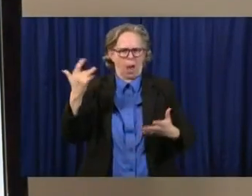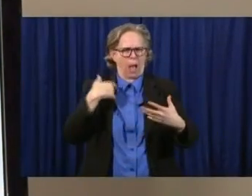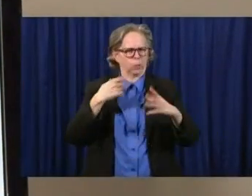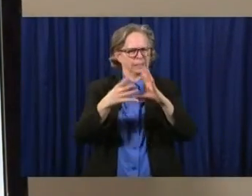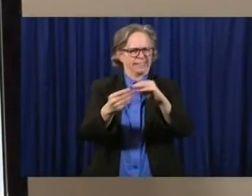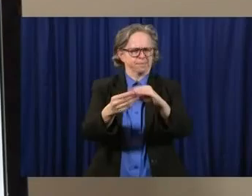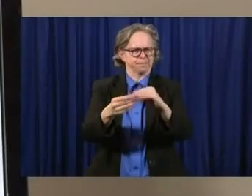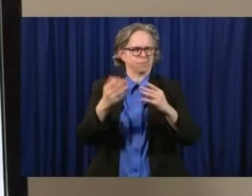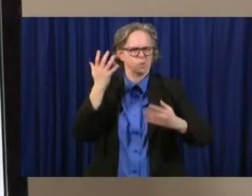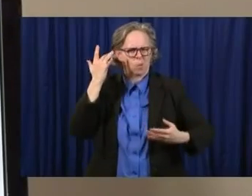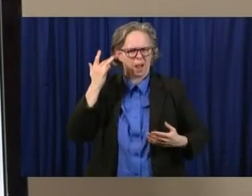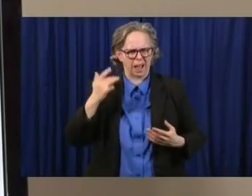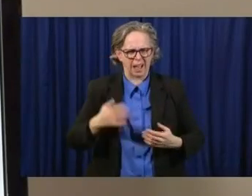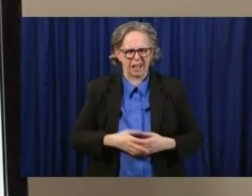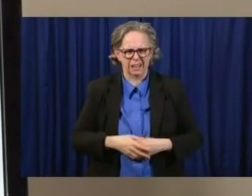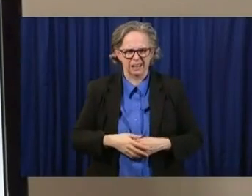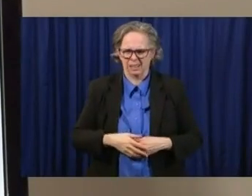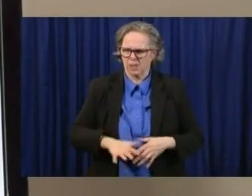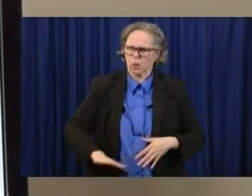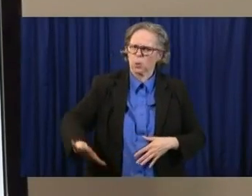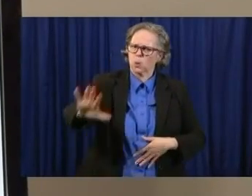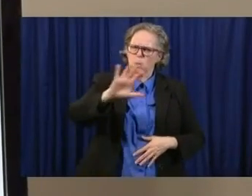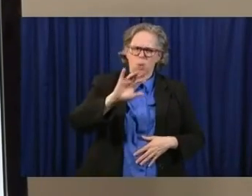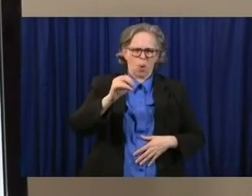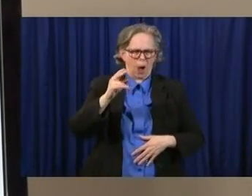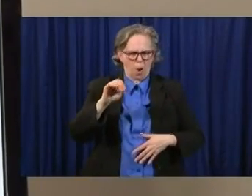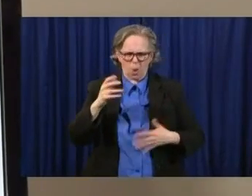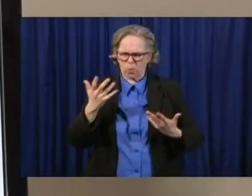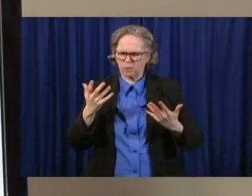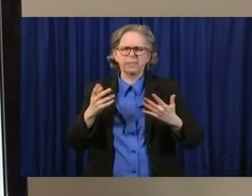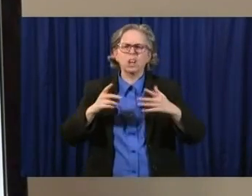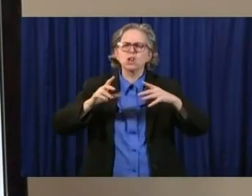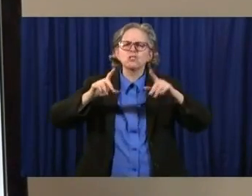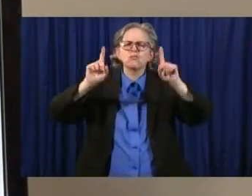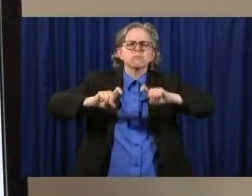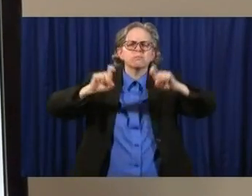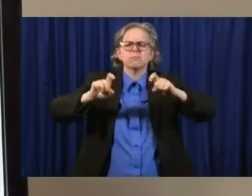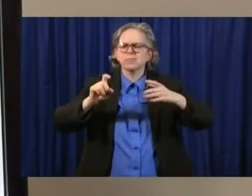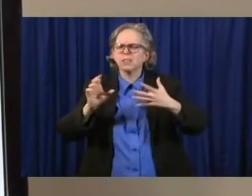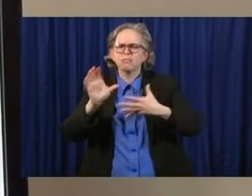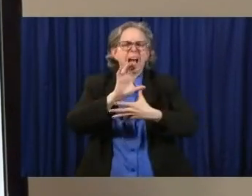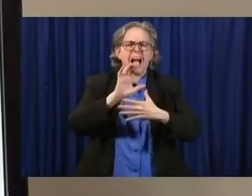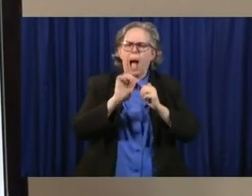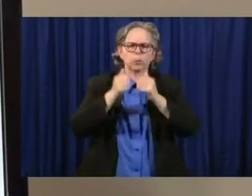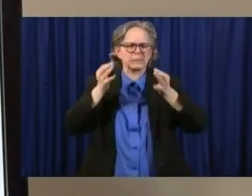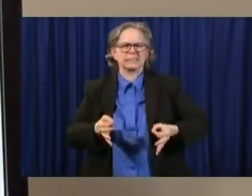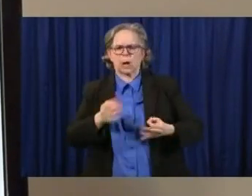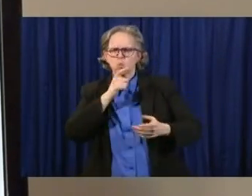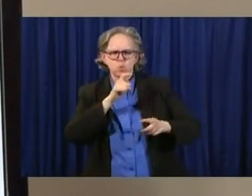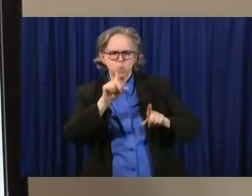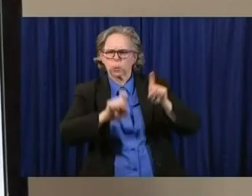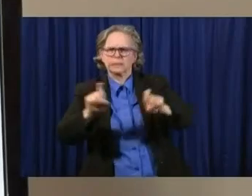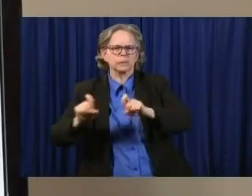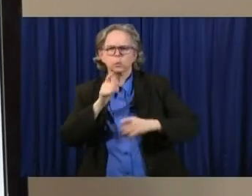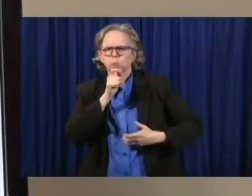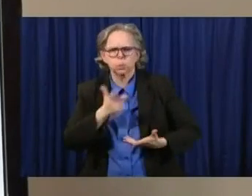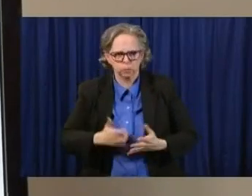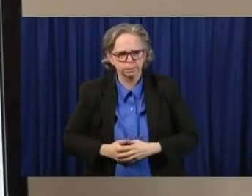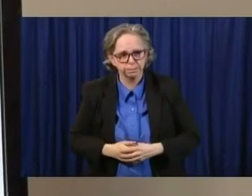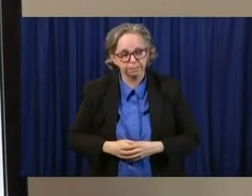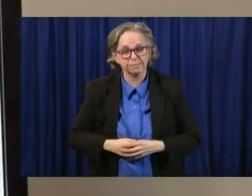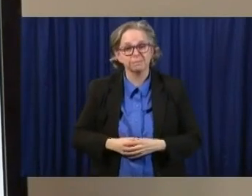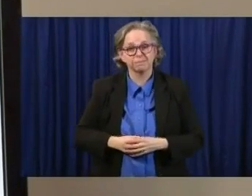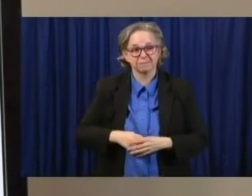statewide testing criteria? You know, the answer to that is really that we still have, at this point we've tested,